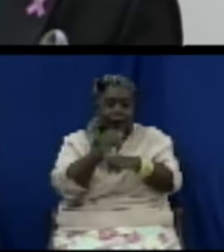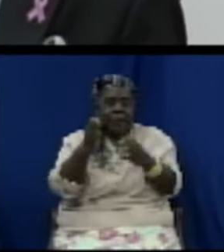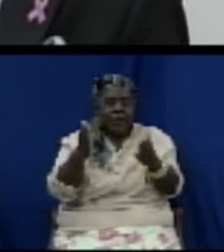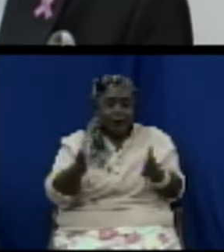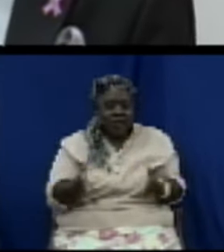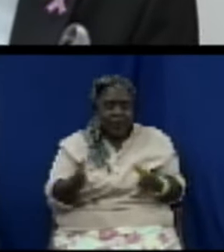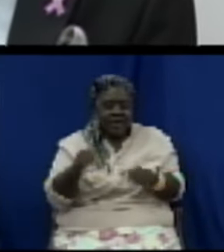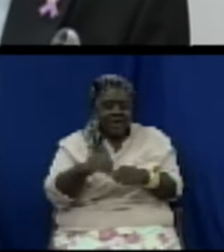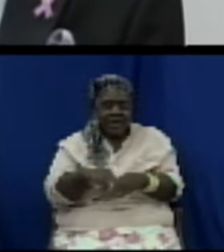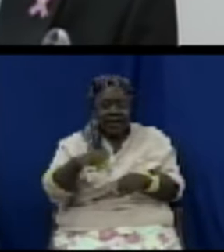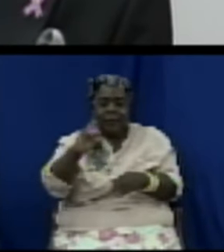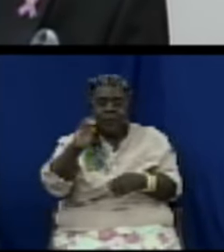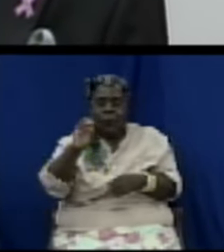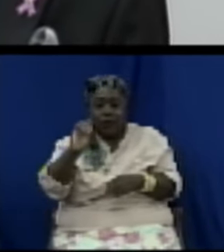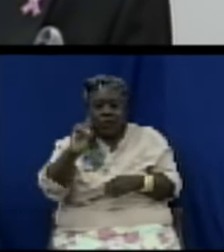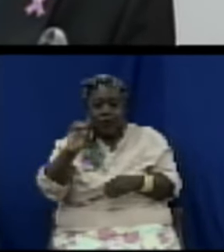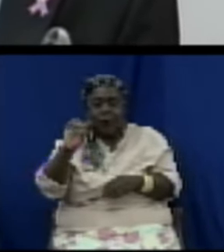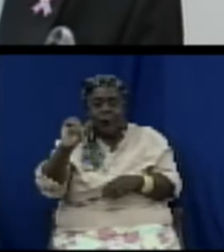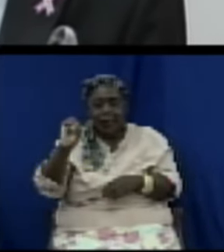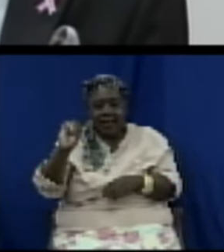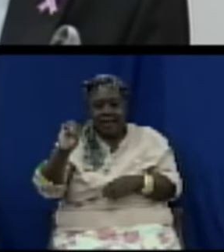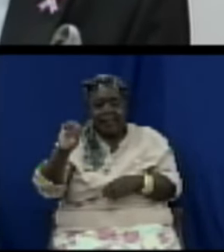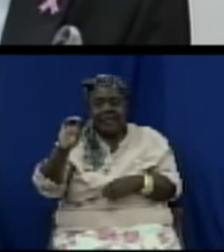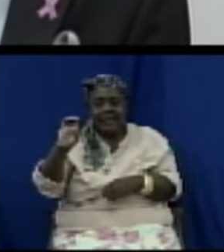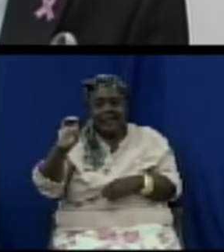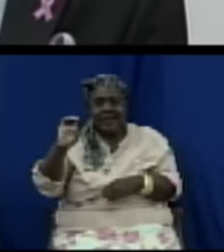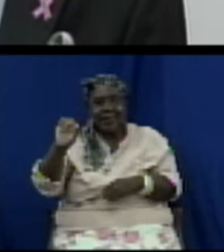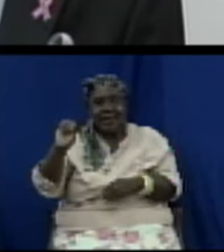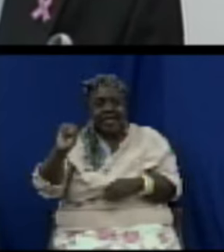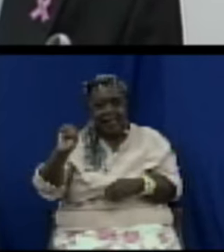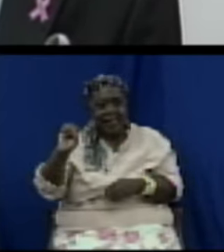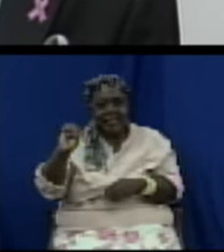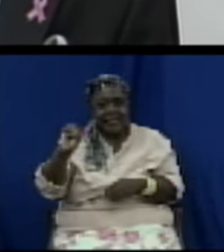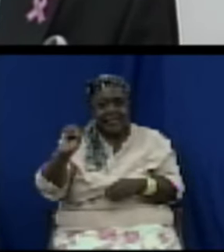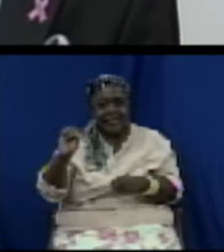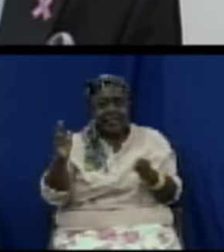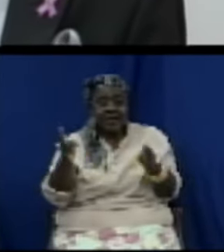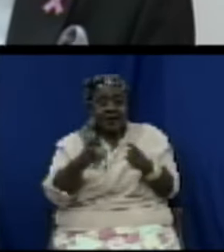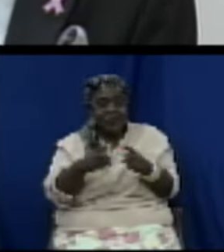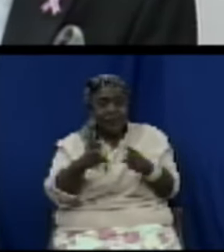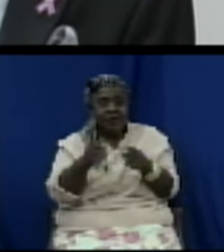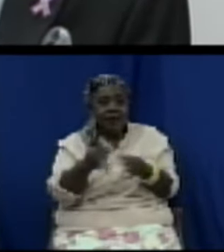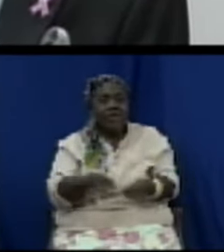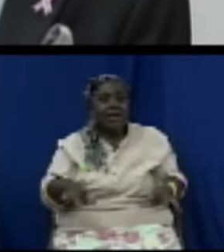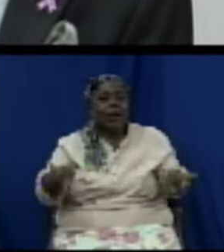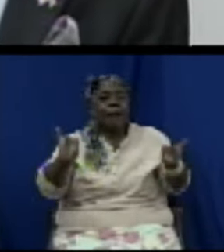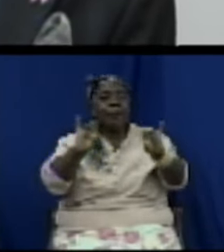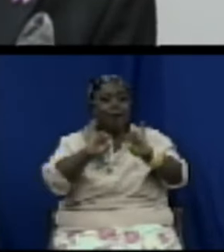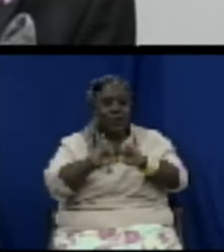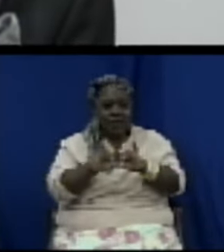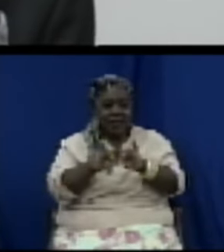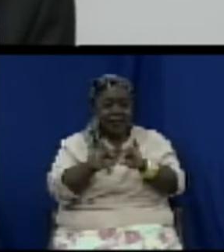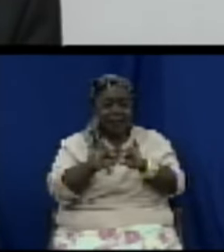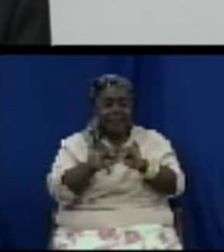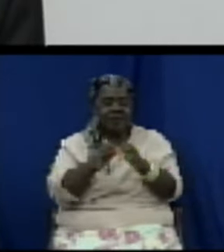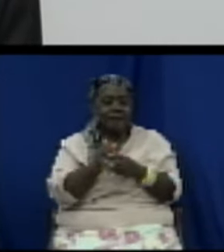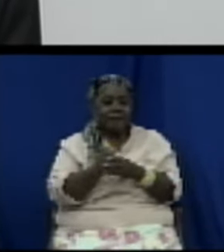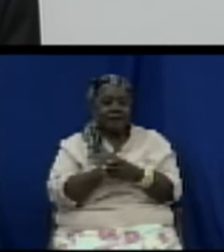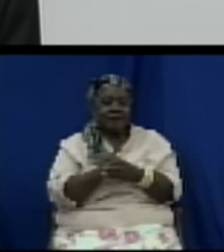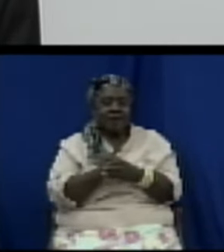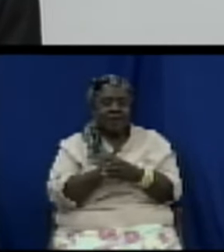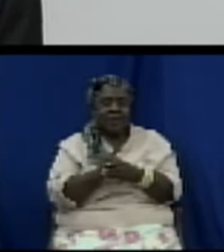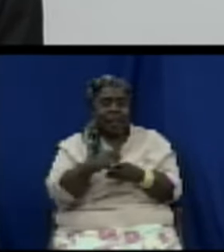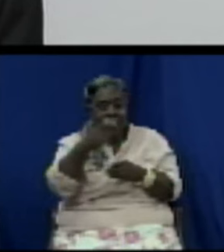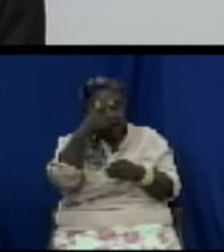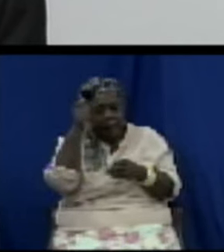OECS member states is very very important in light of the onset of the